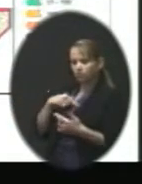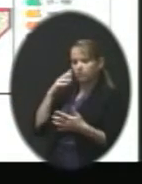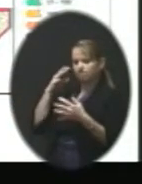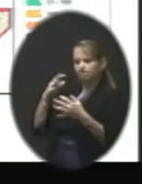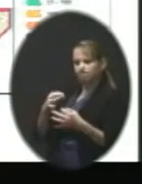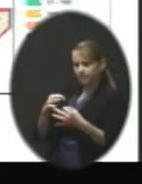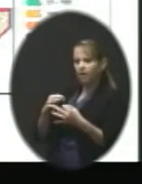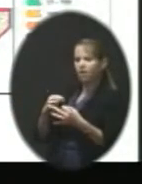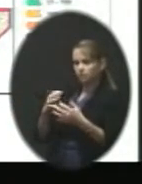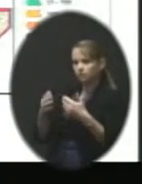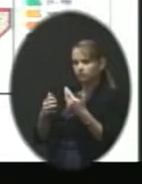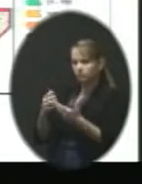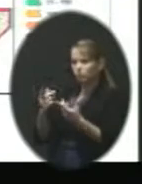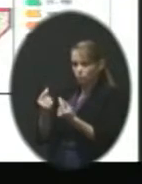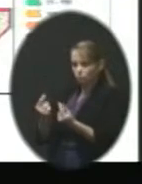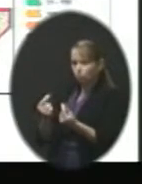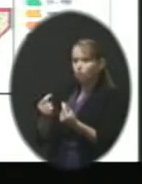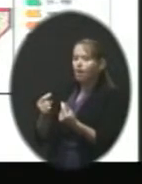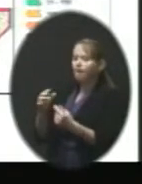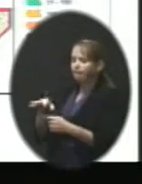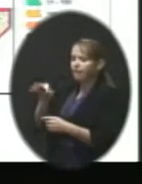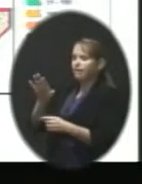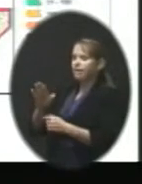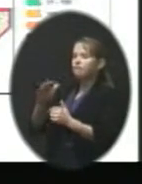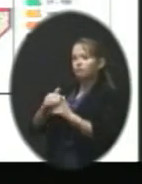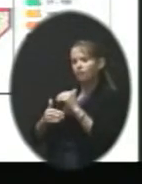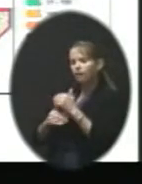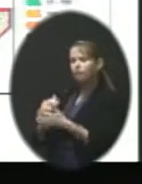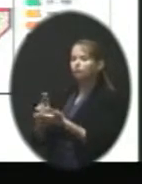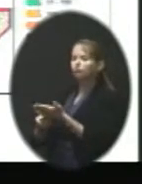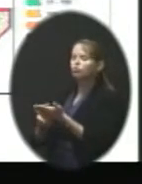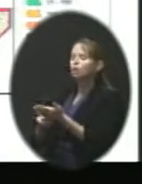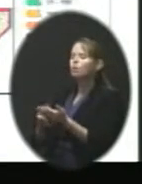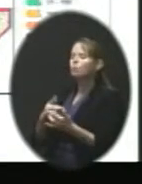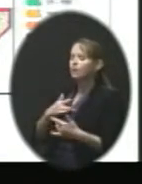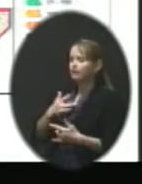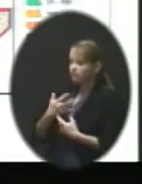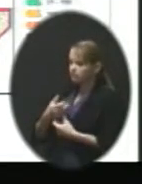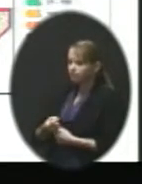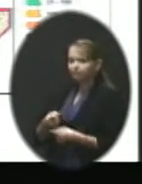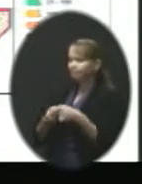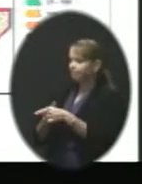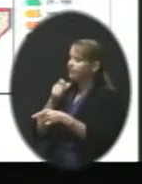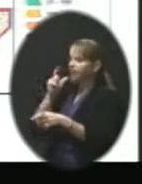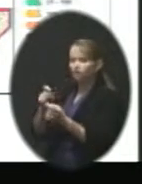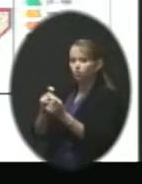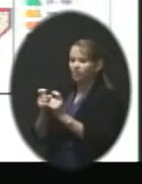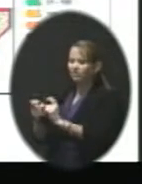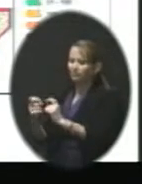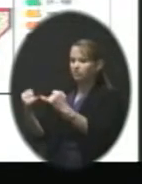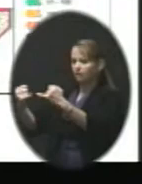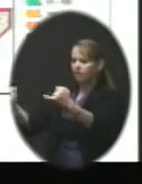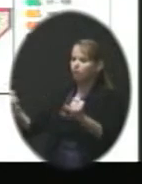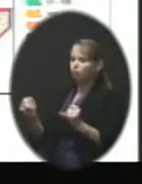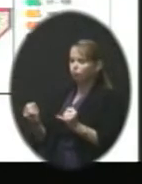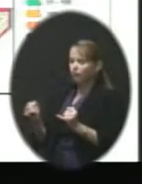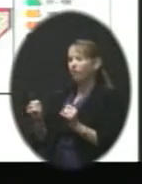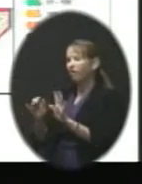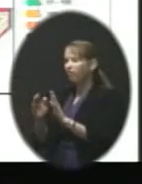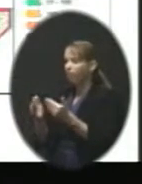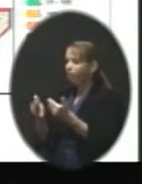level, we can be confident that they're not going to need another boundary adjustment. We can be almost very confident about that.